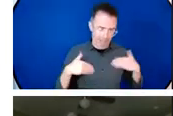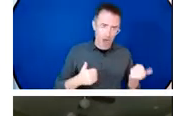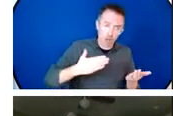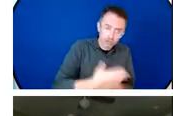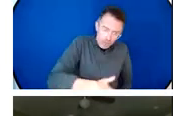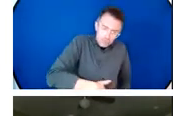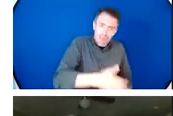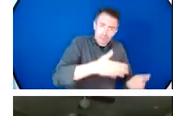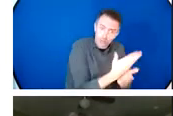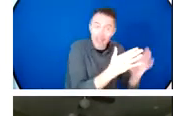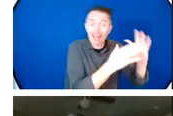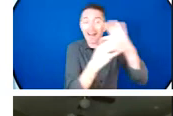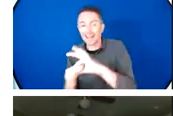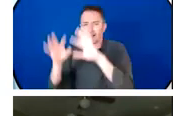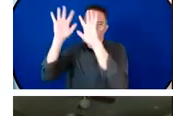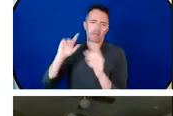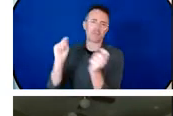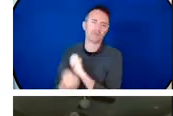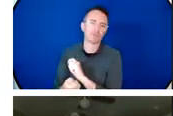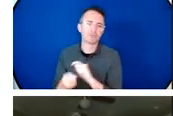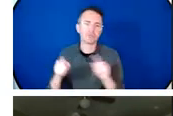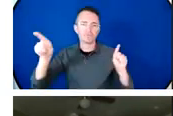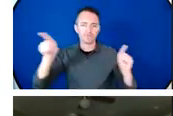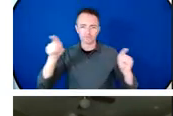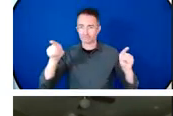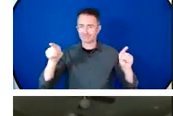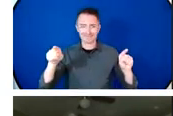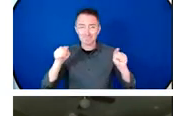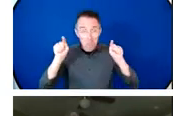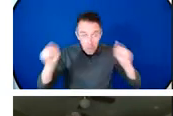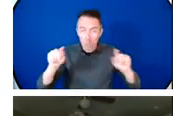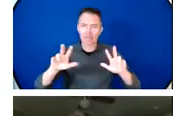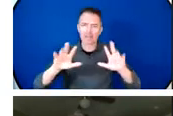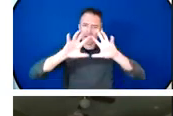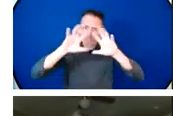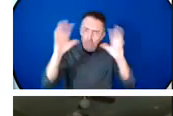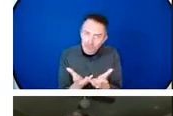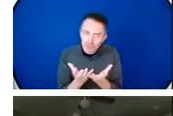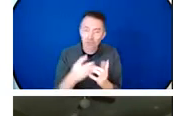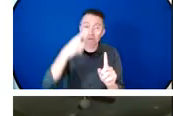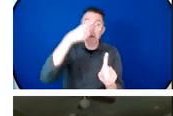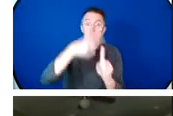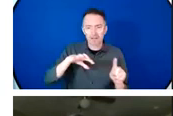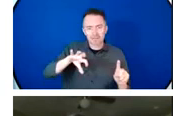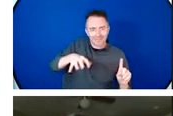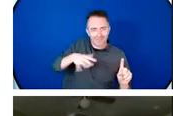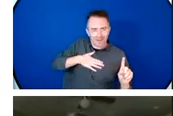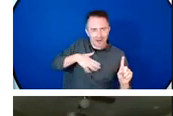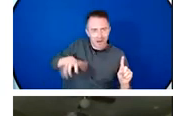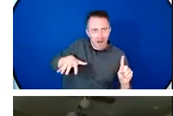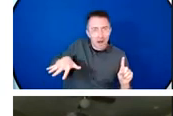and local levels helping to empower women and other marginalized groups who are at most risk of climate harm